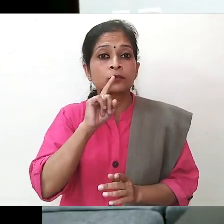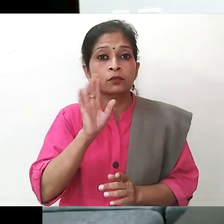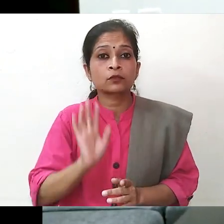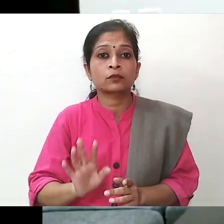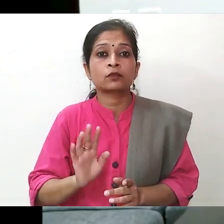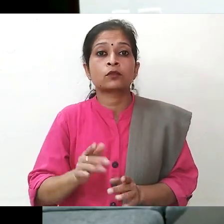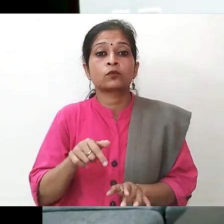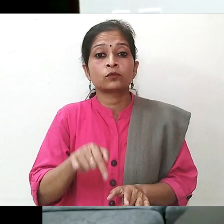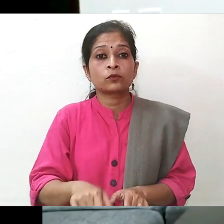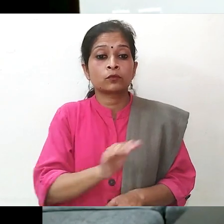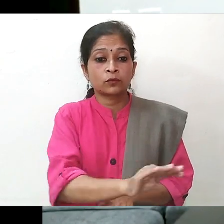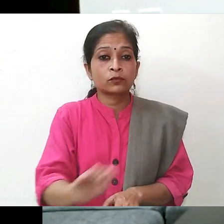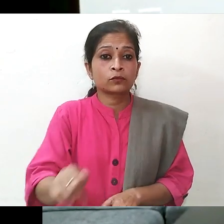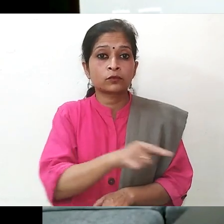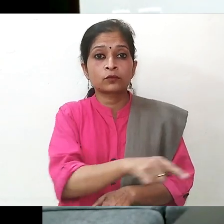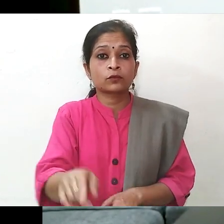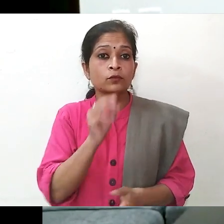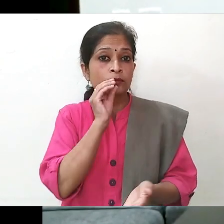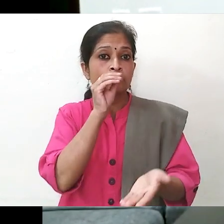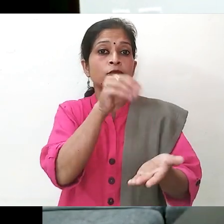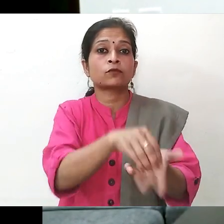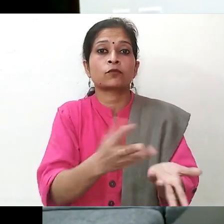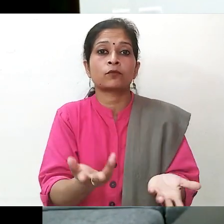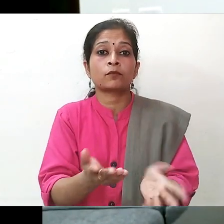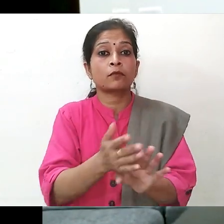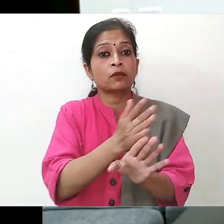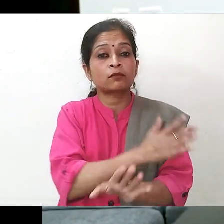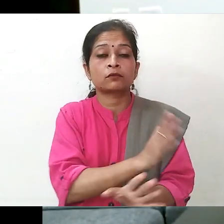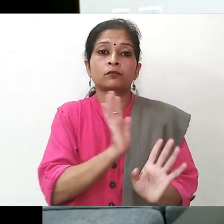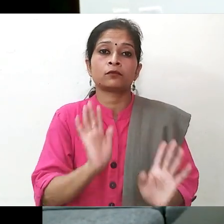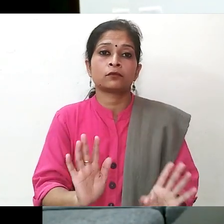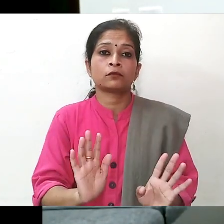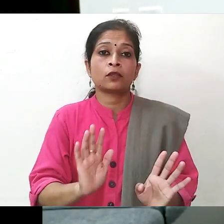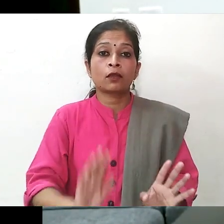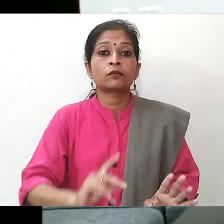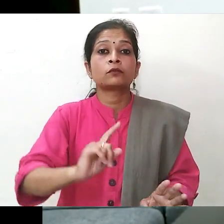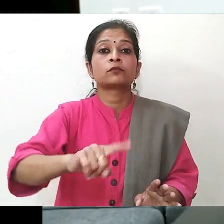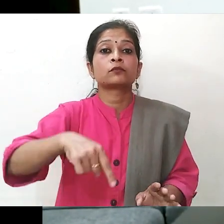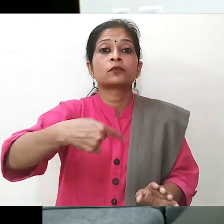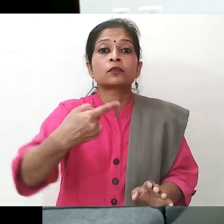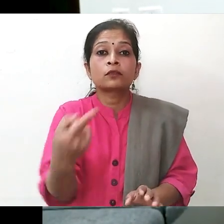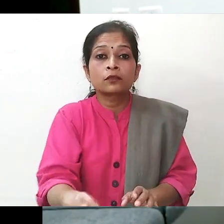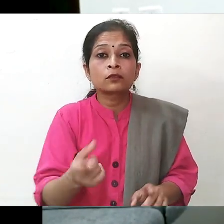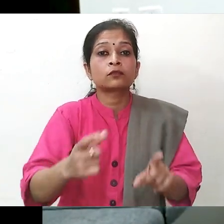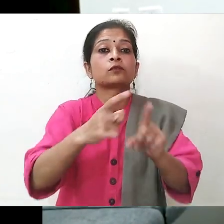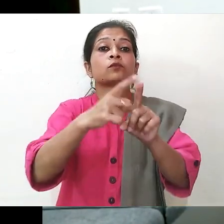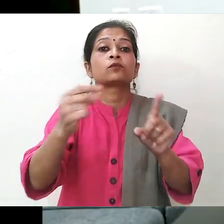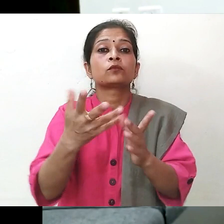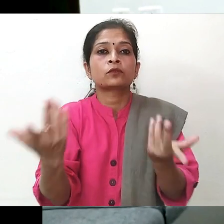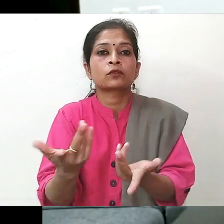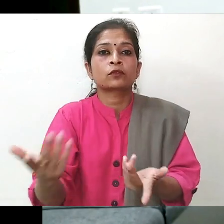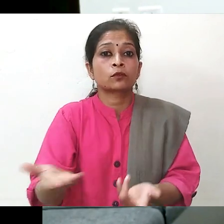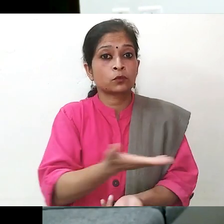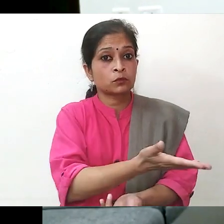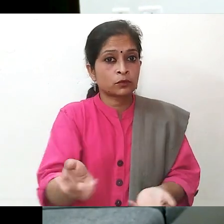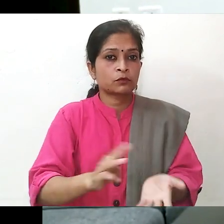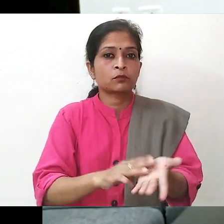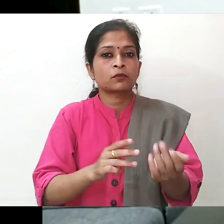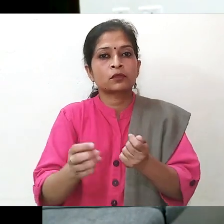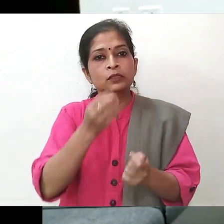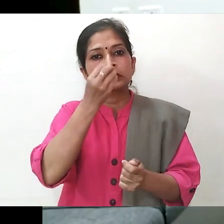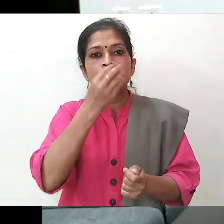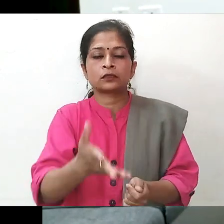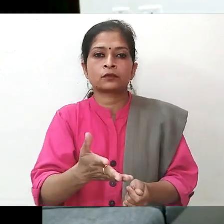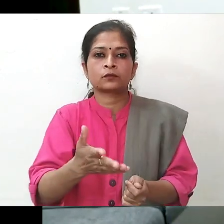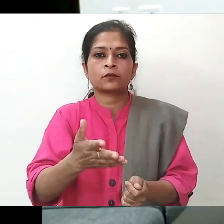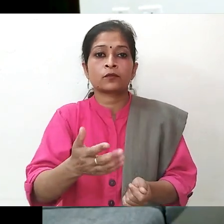Parents have to inform and orient well in advance what are the tomorrow's